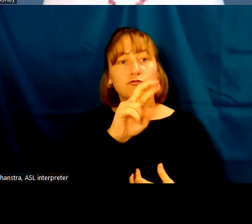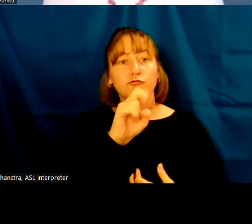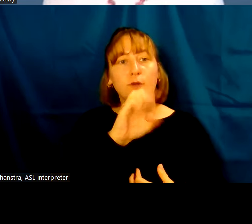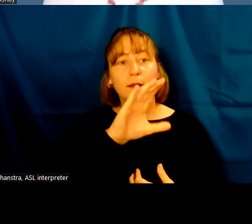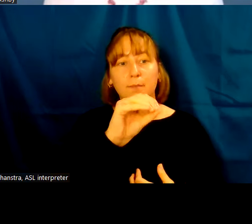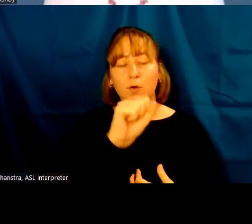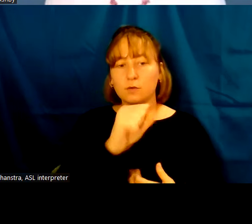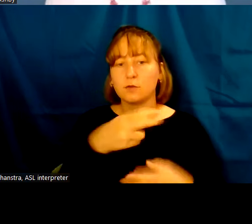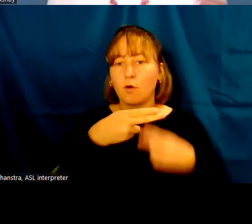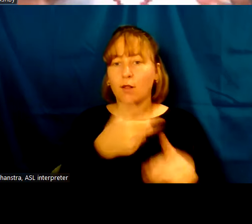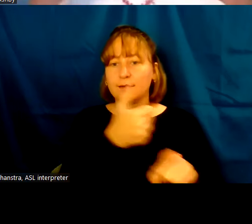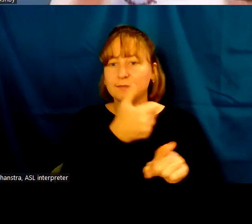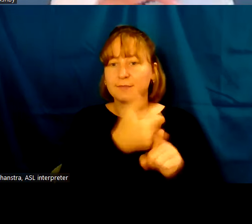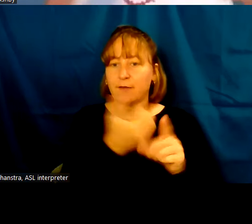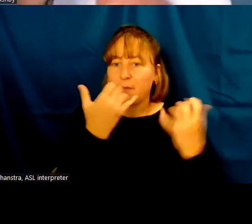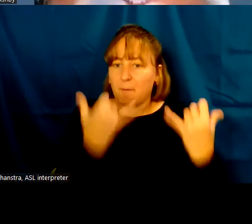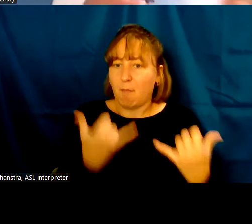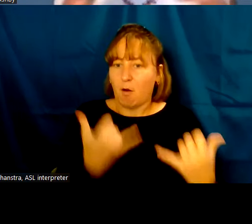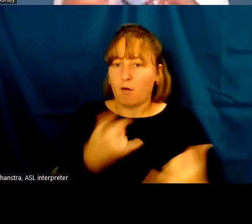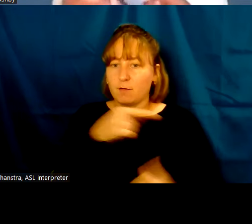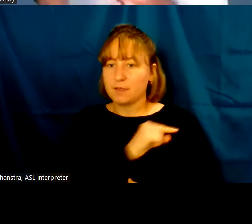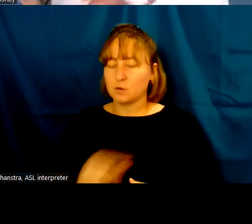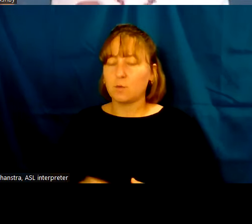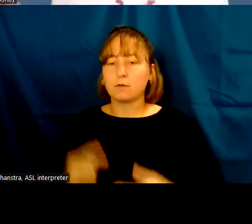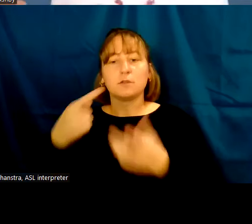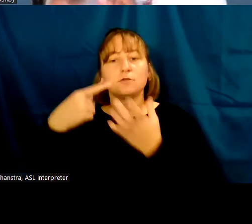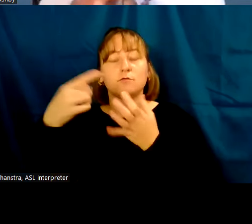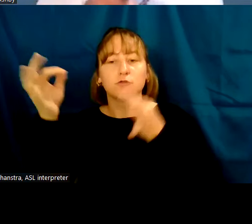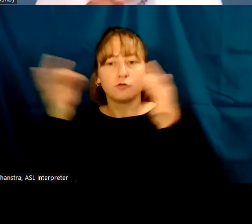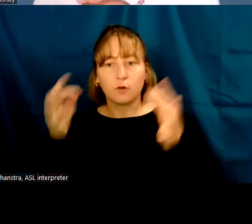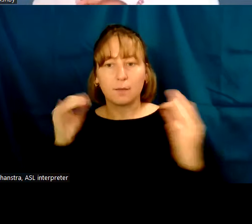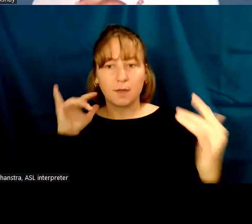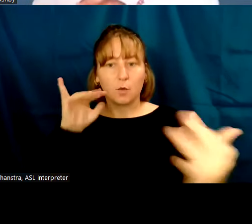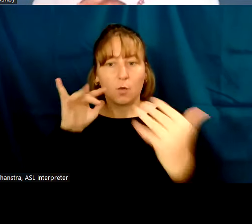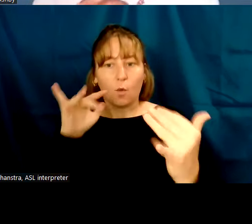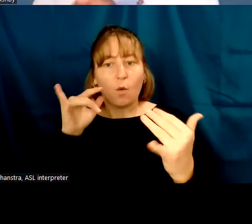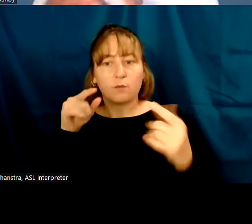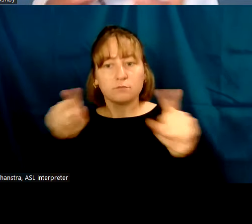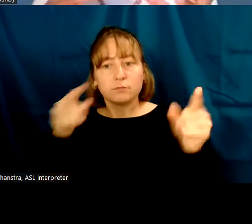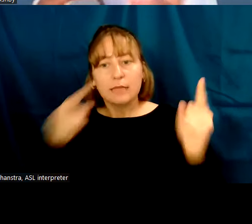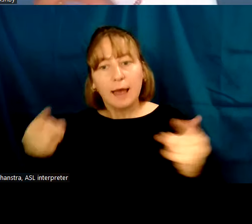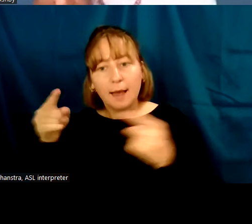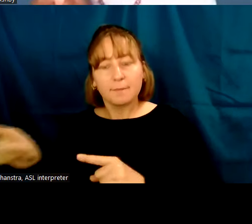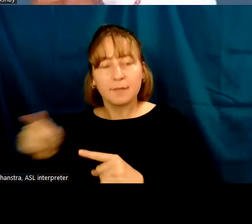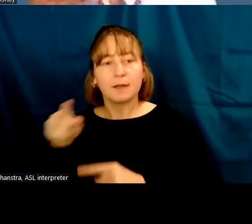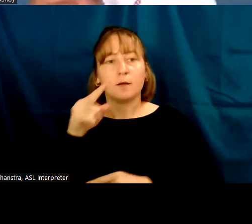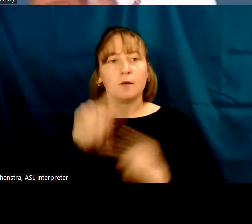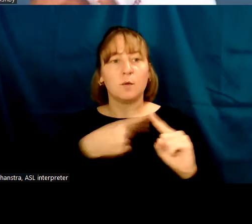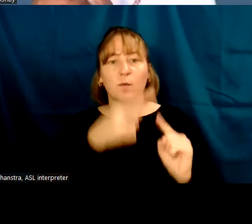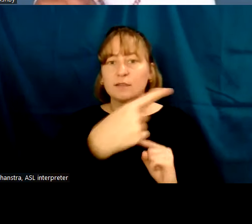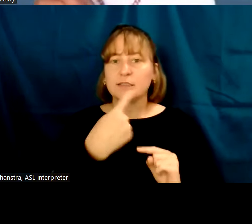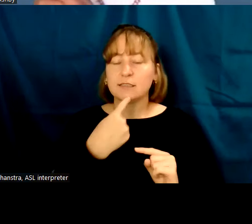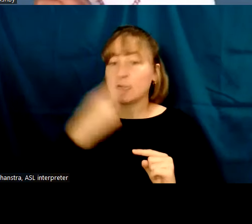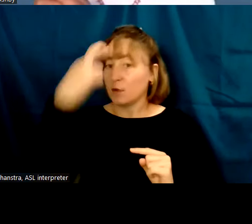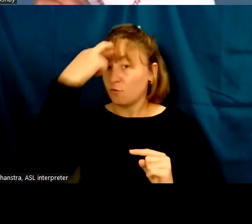and describing warfare that is happening, as John alluded to at the beginning, when Rome is trying,